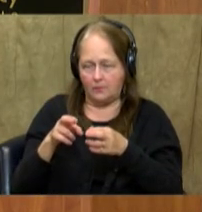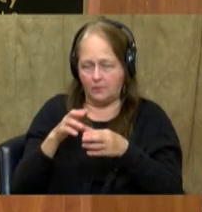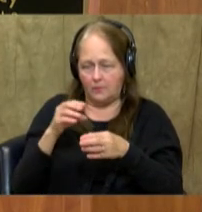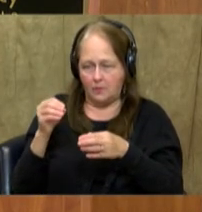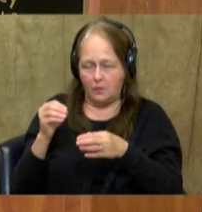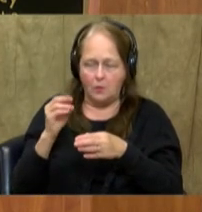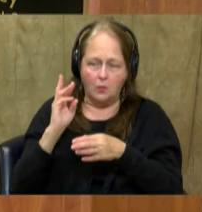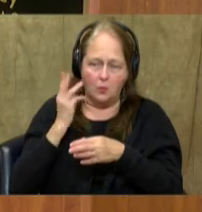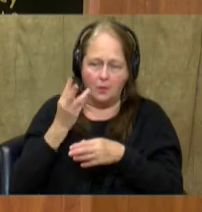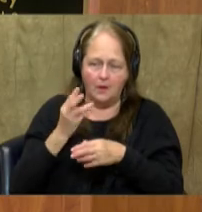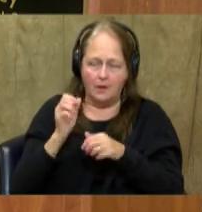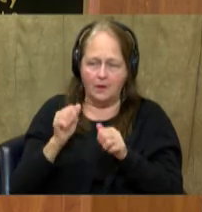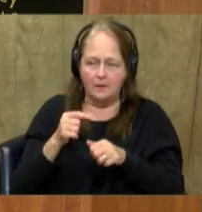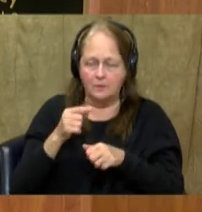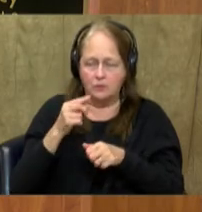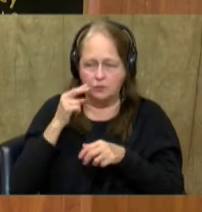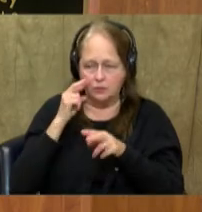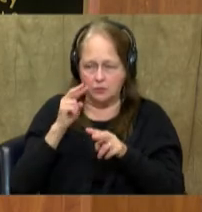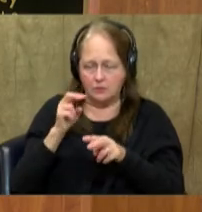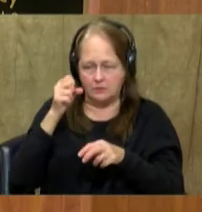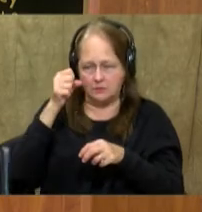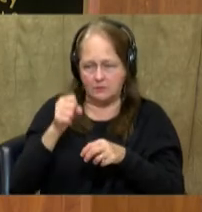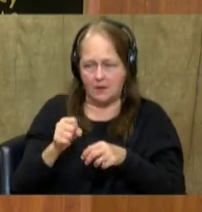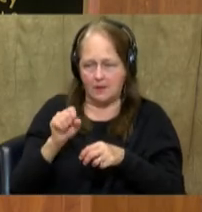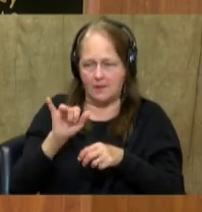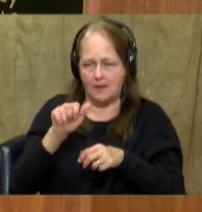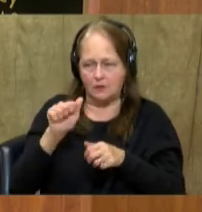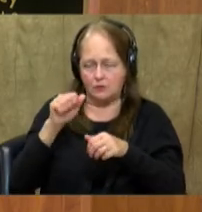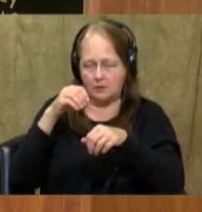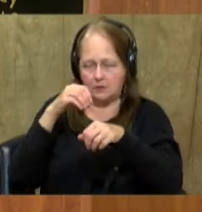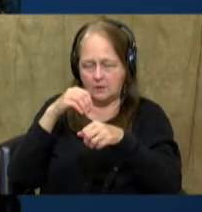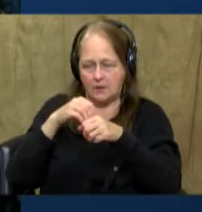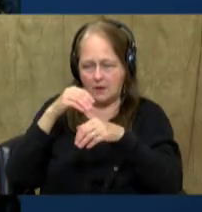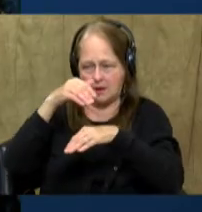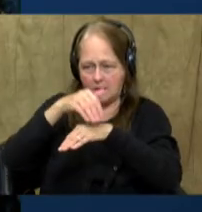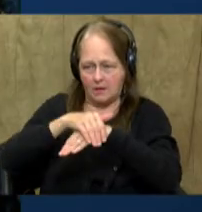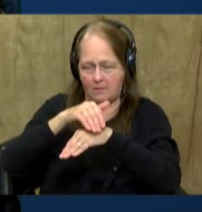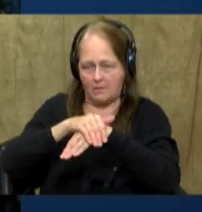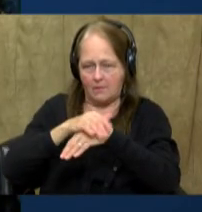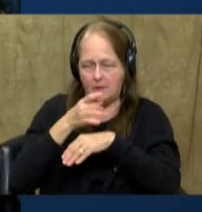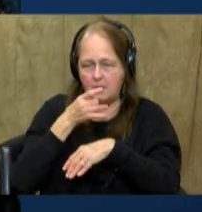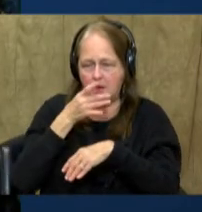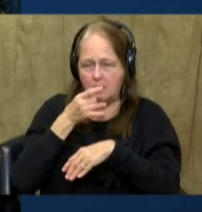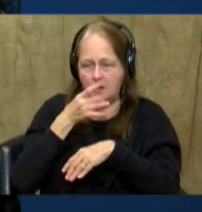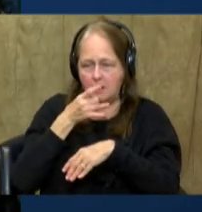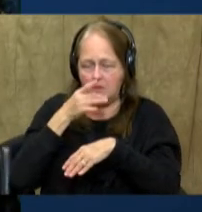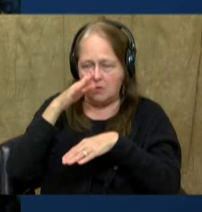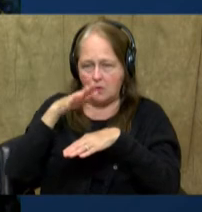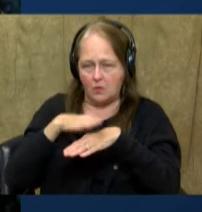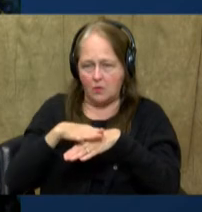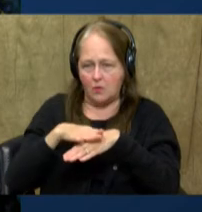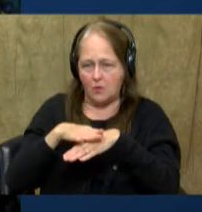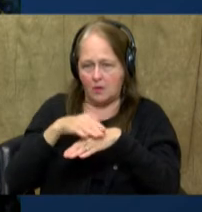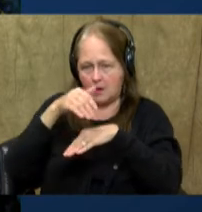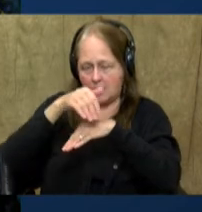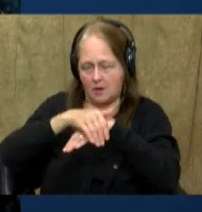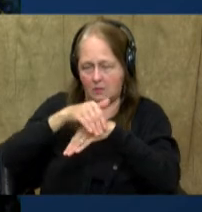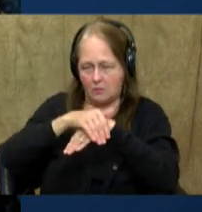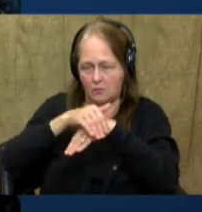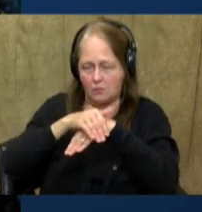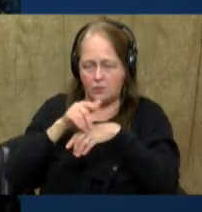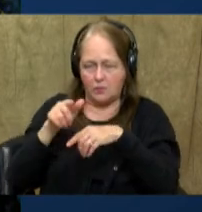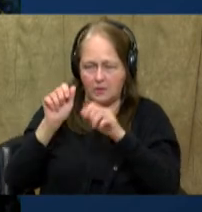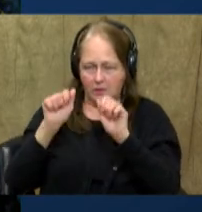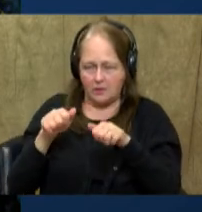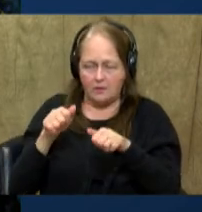And we can also look at this South Asia at night, the satellite views of lights on the subcontinent at night. Again,